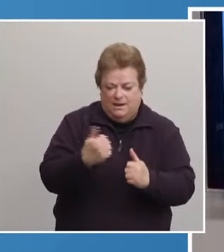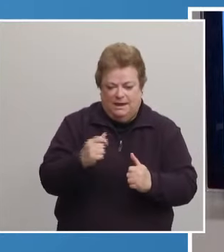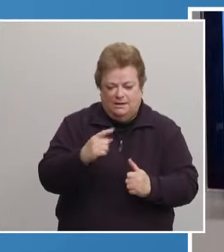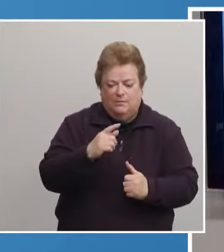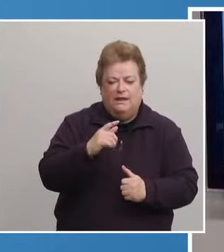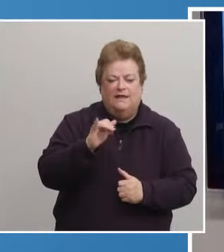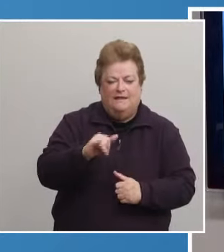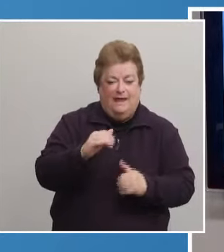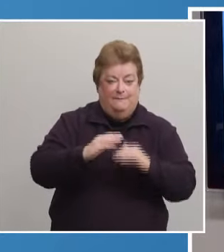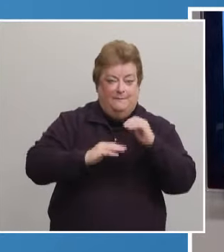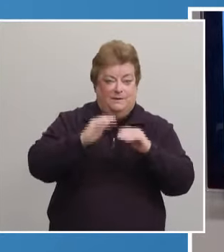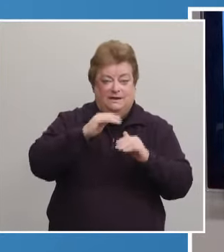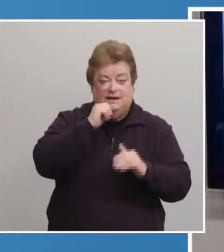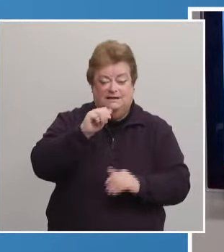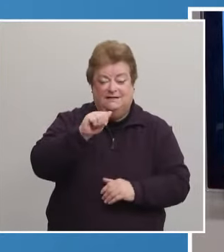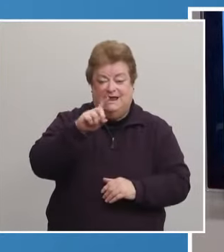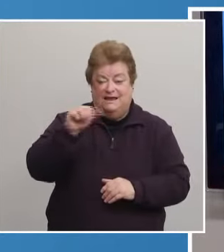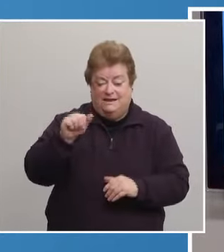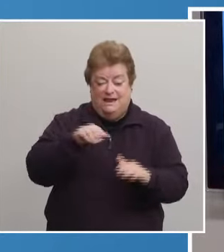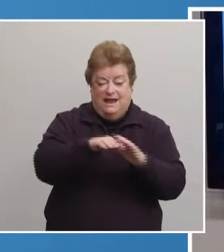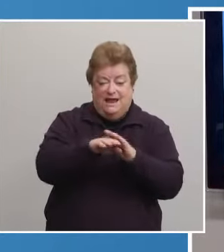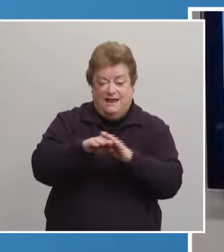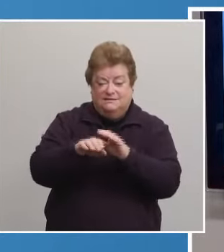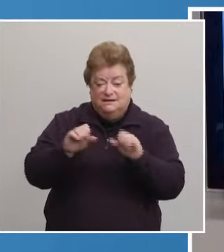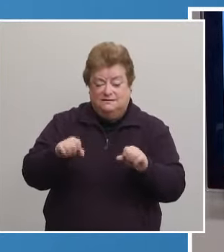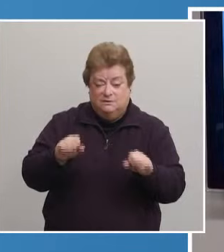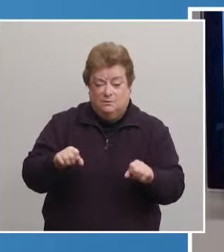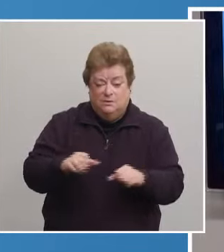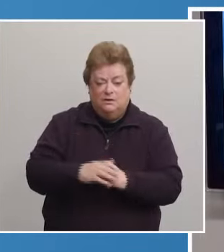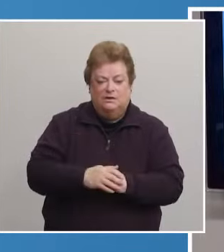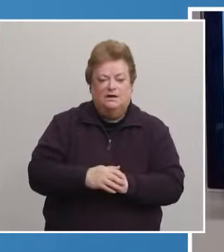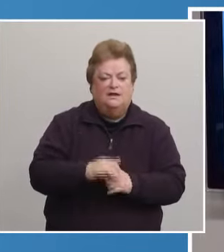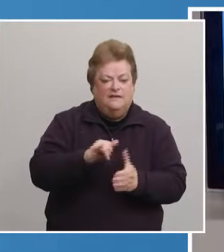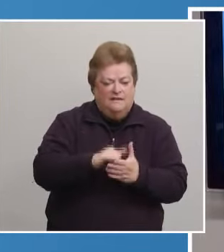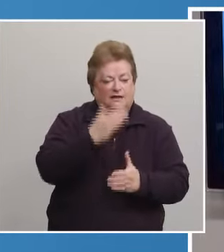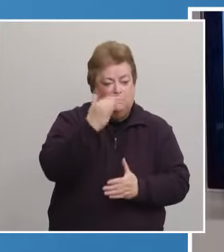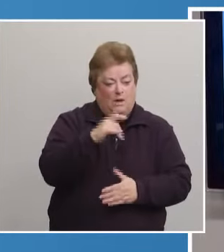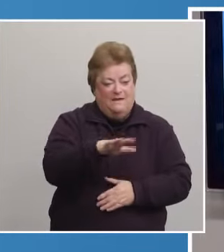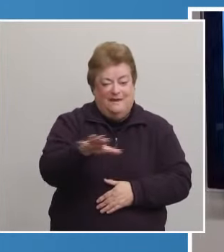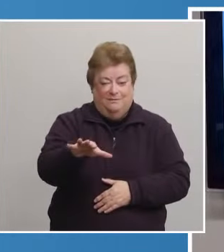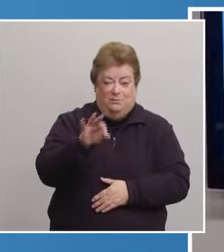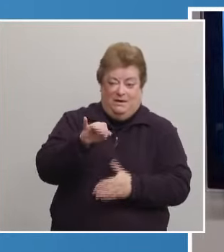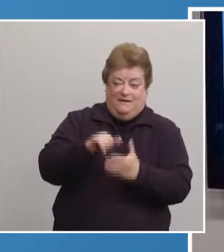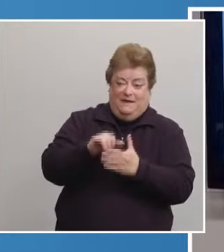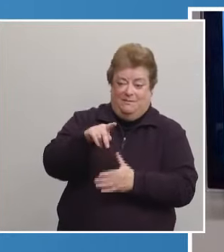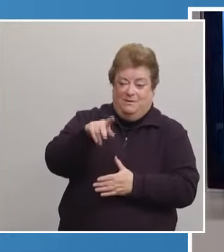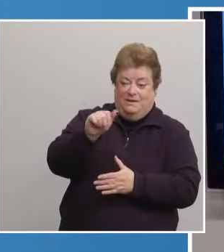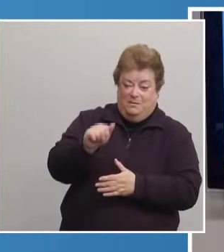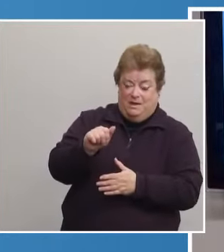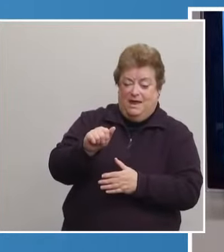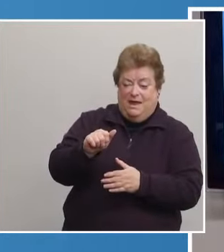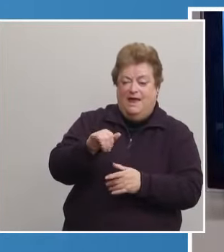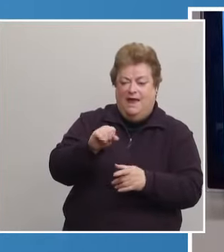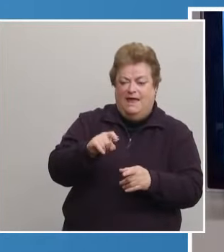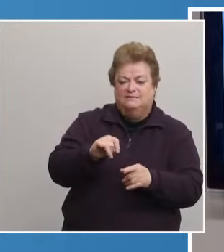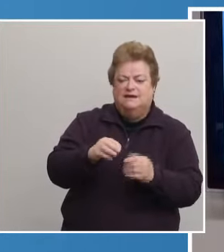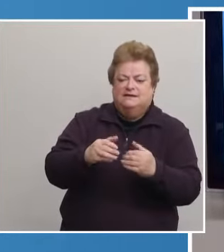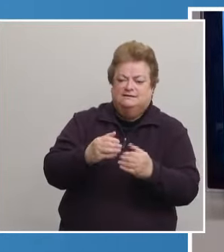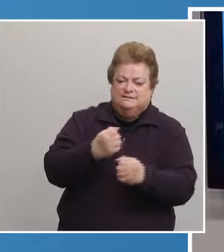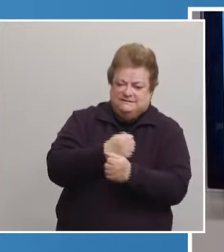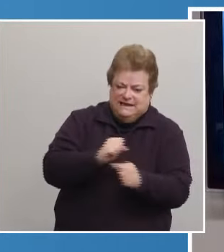ADA accessible were components that led officials to choose the arena as a safe, and easy to access